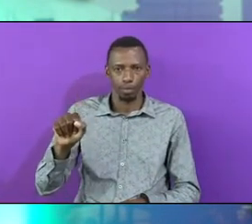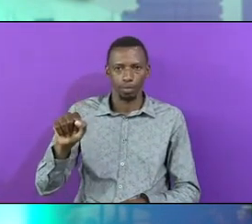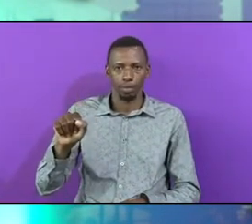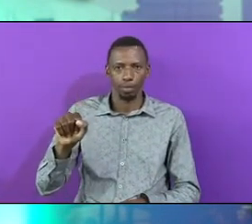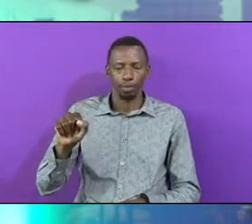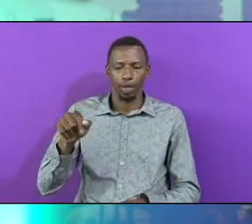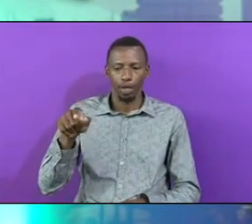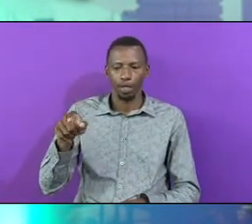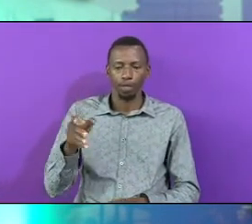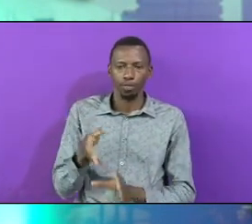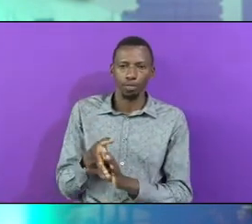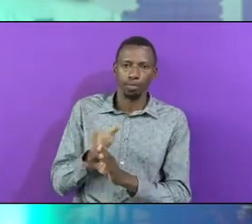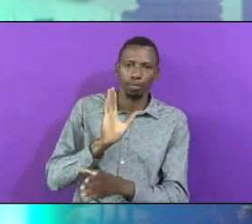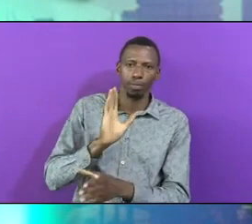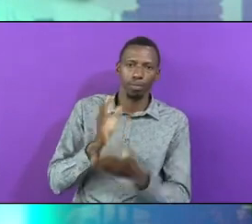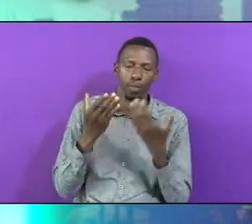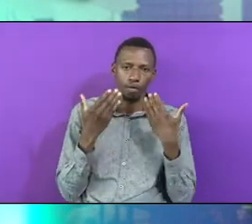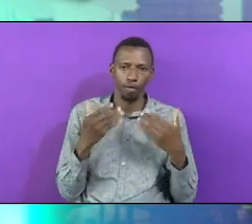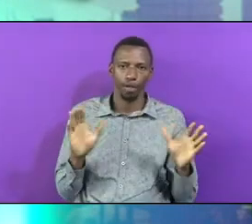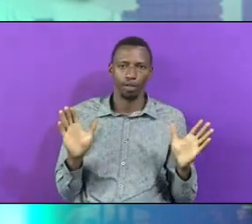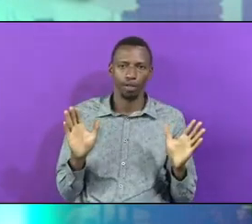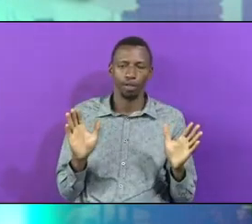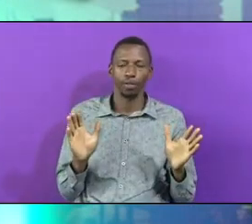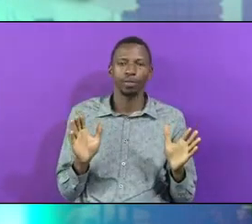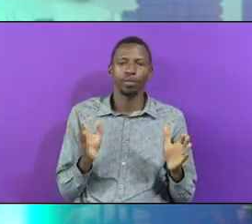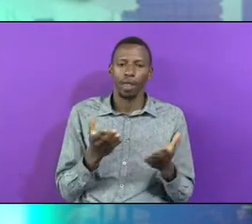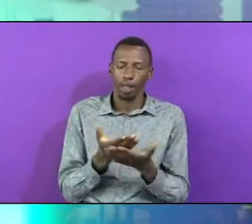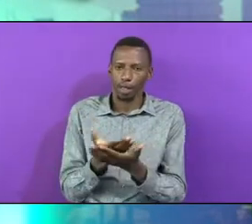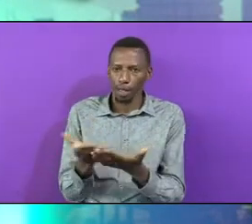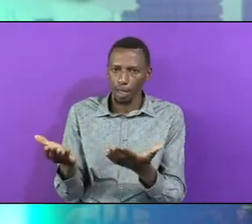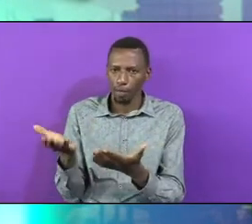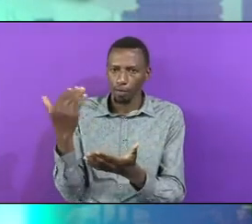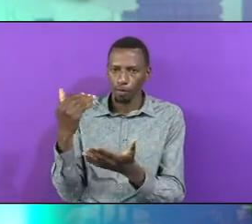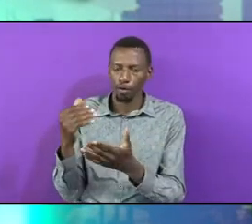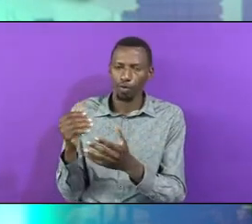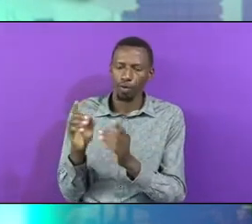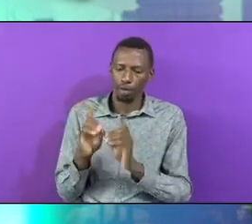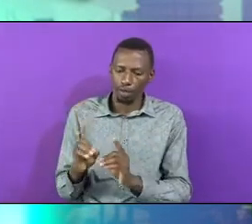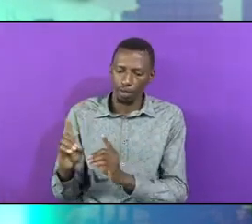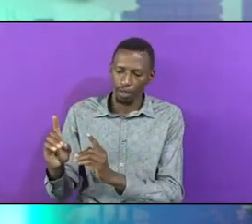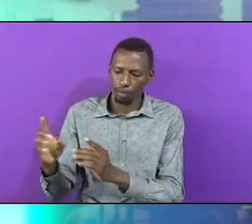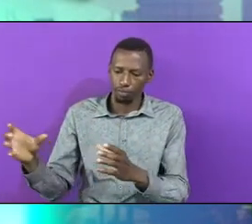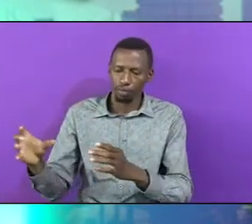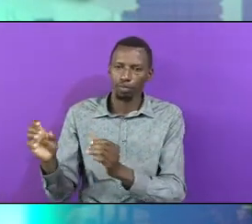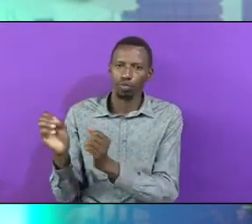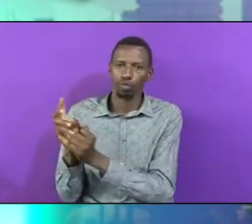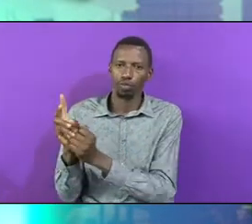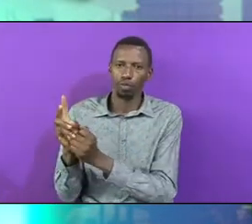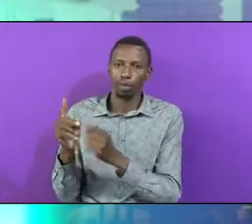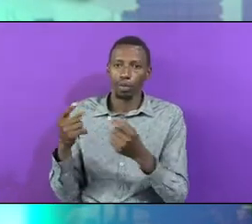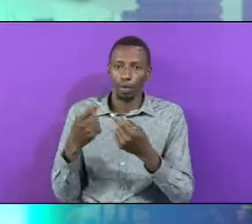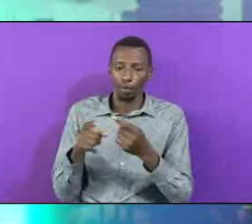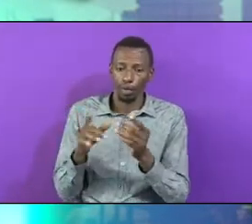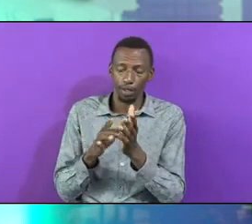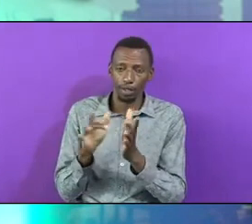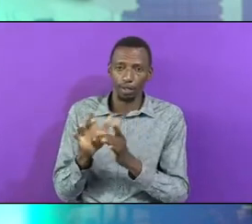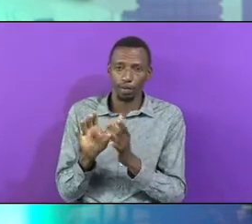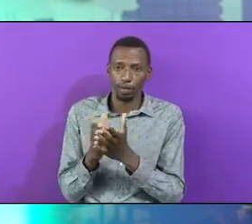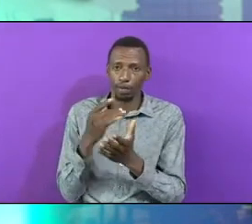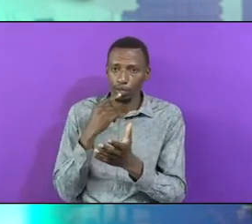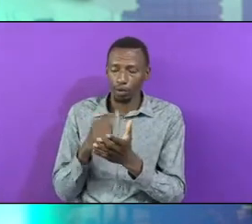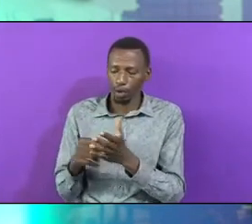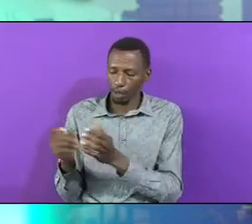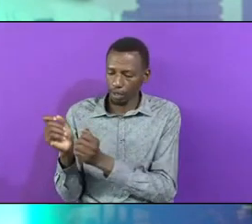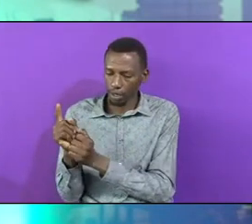Has already left Even though there were twelve The bible records The eleven That are remaining Are the ones who